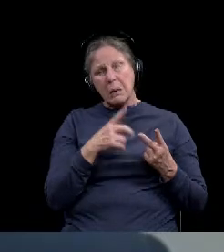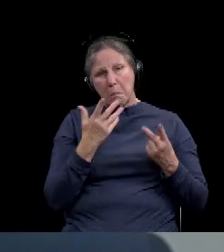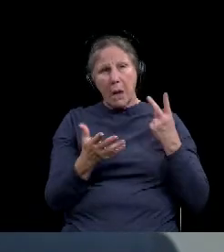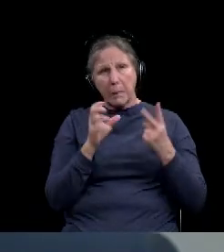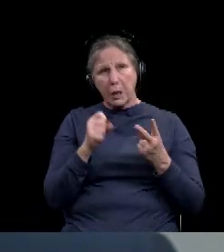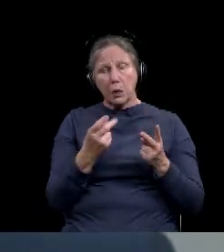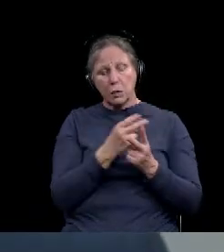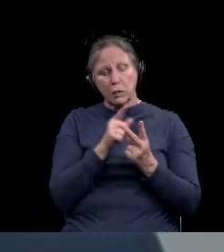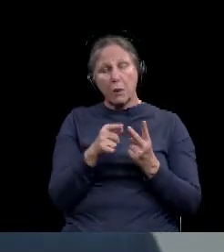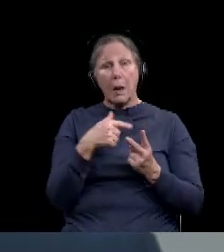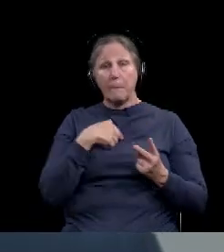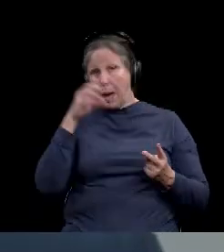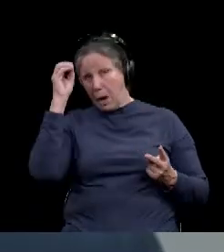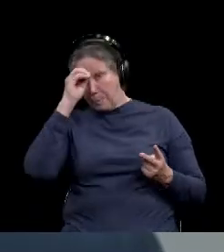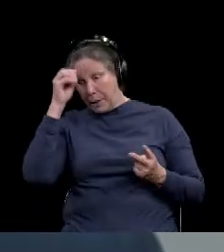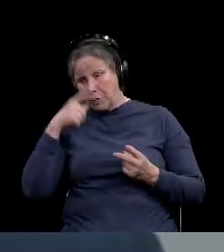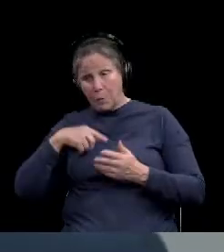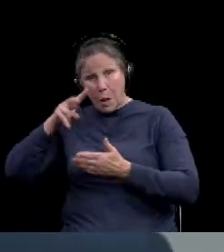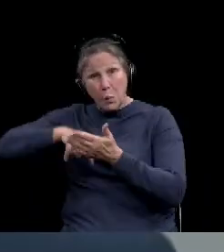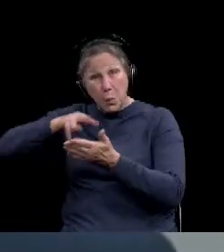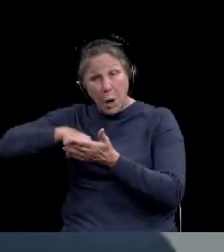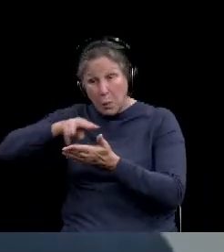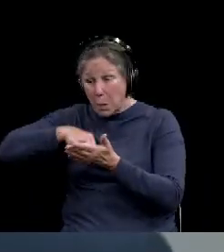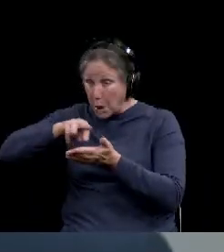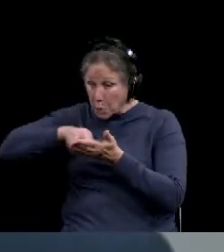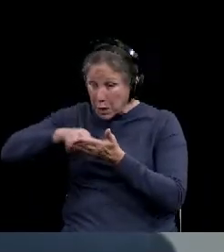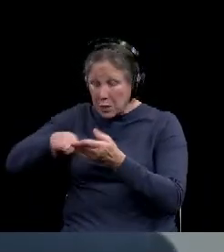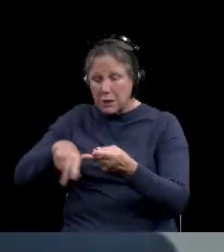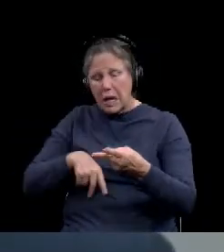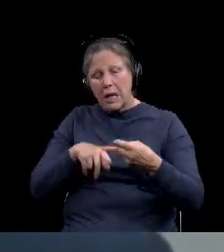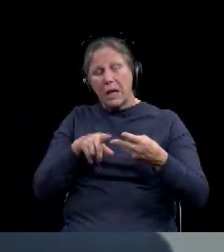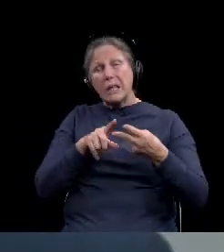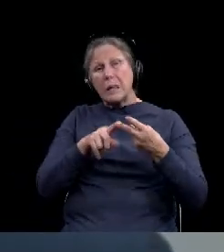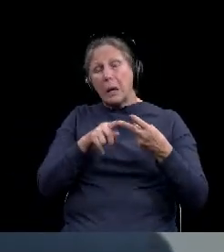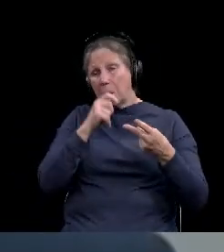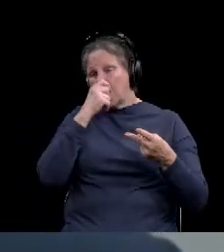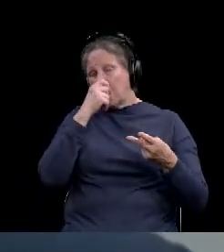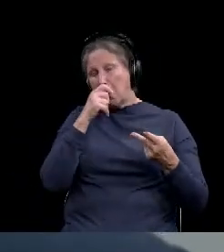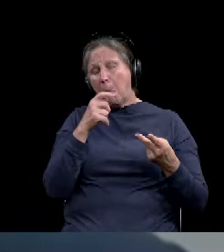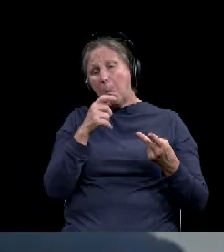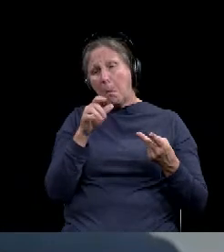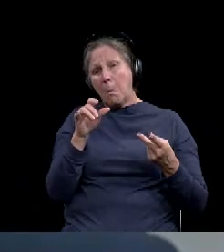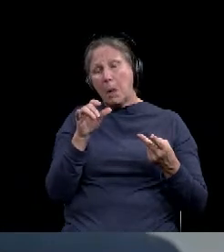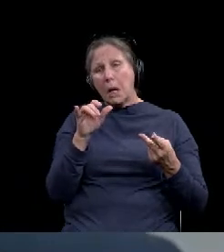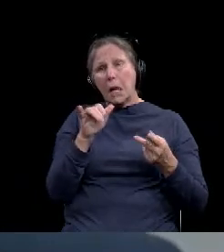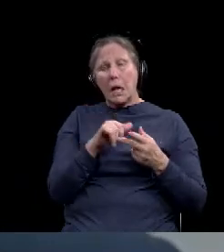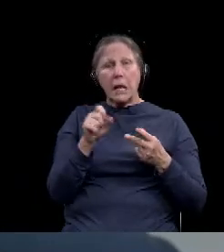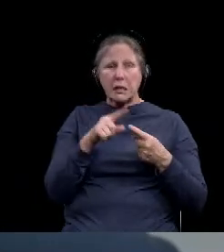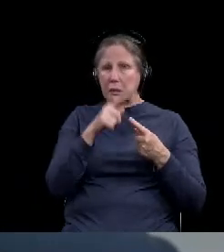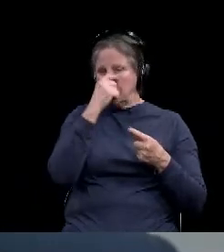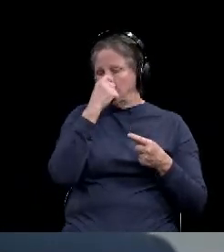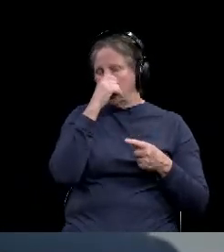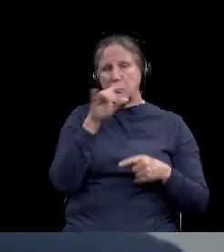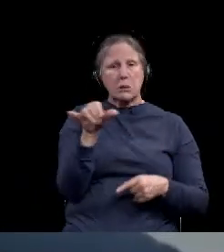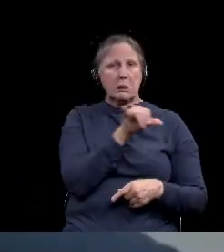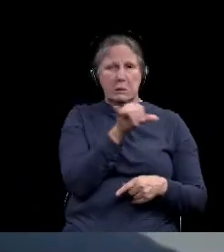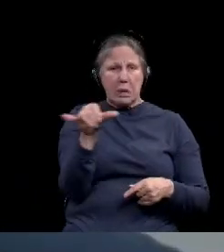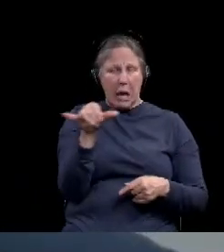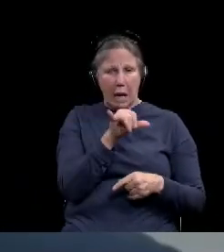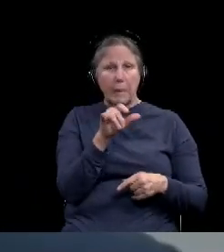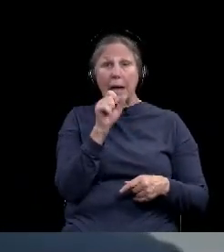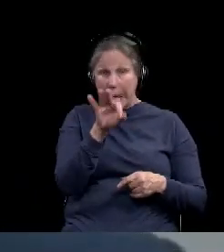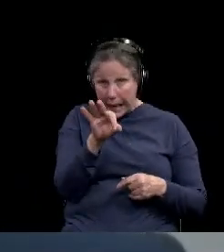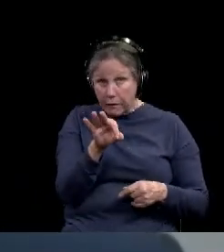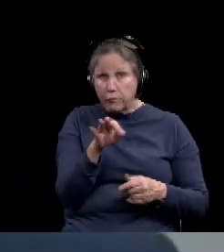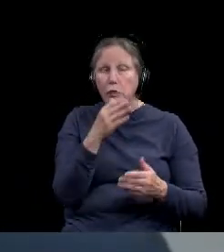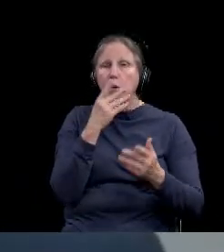my opinion from my review of the literature that, uh, that is probably just about as sensitive as a nasal pharyngeal, assuming that it's done